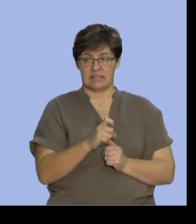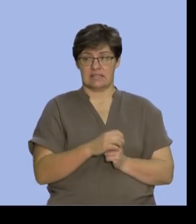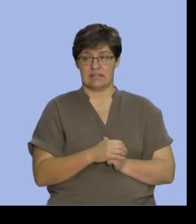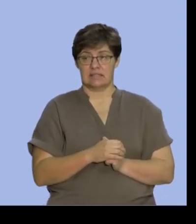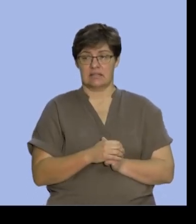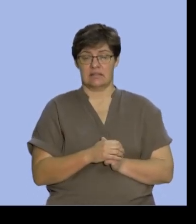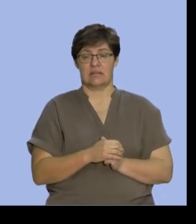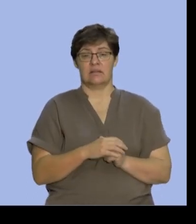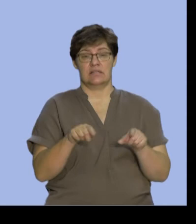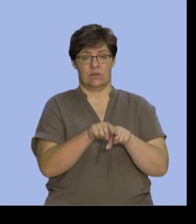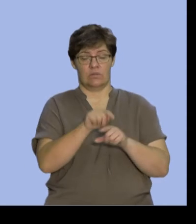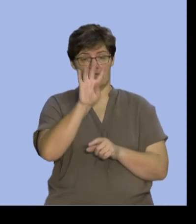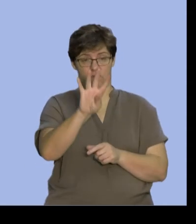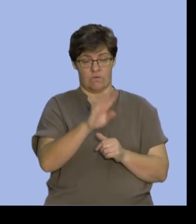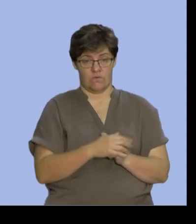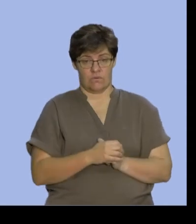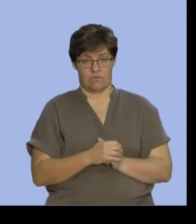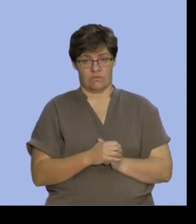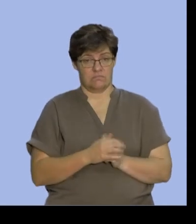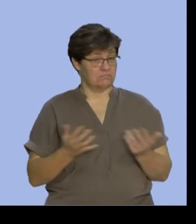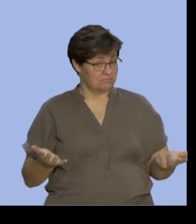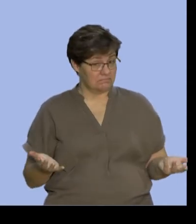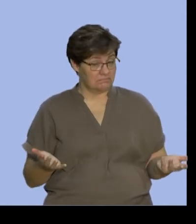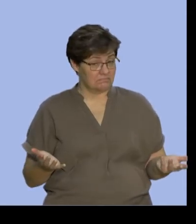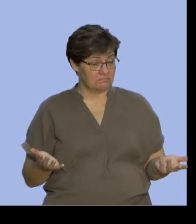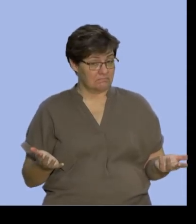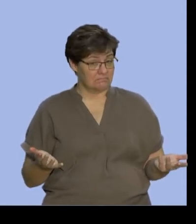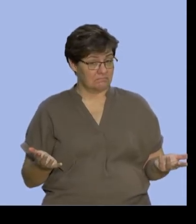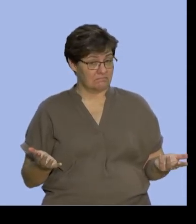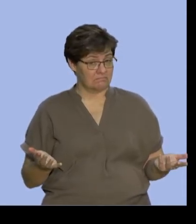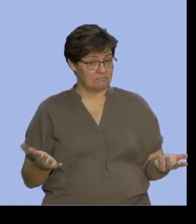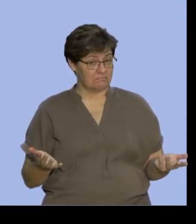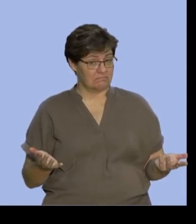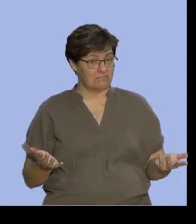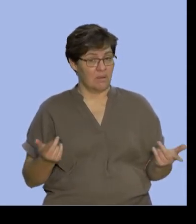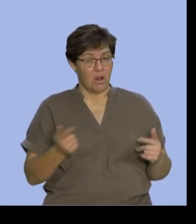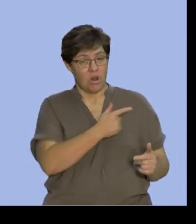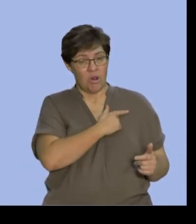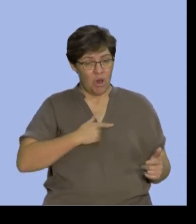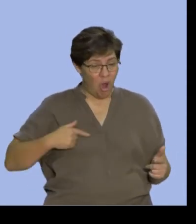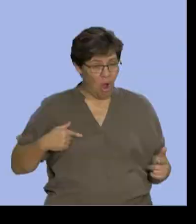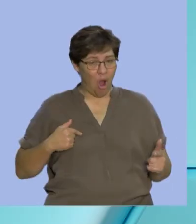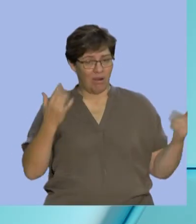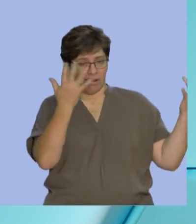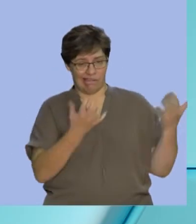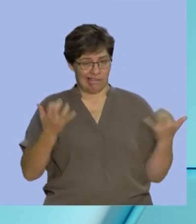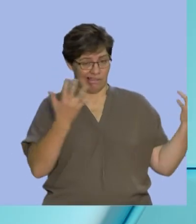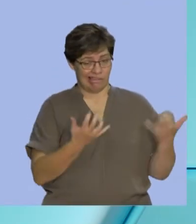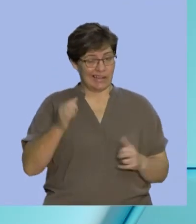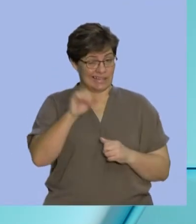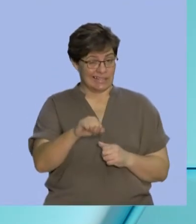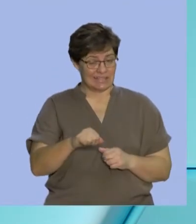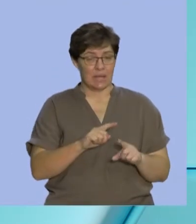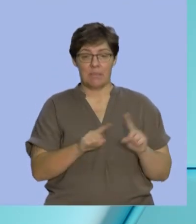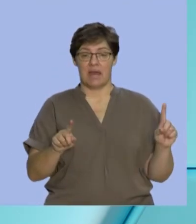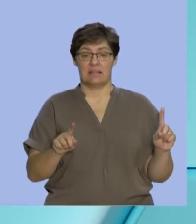4. How about that? So it was quite a long tedious calculation but you know what